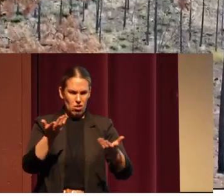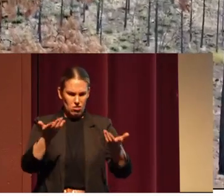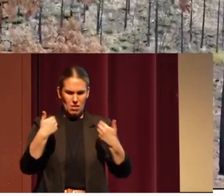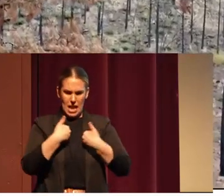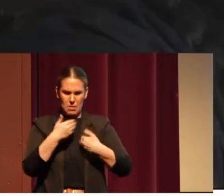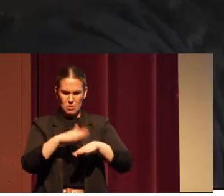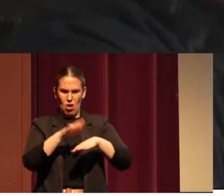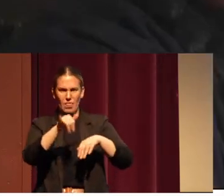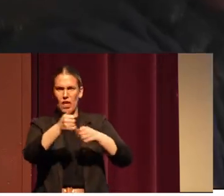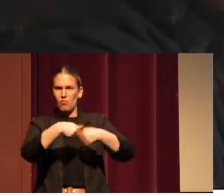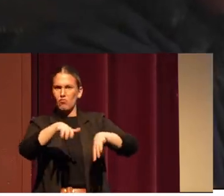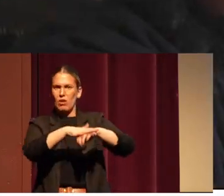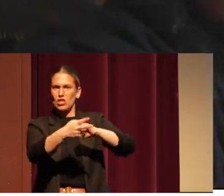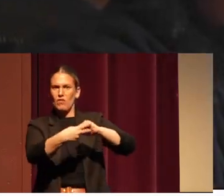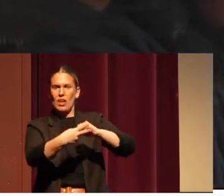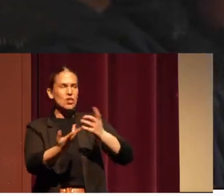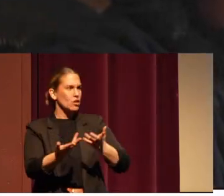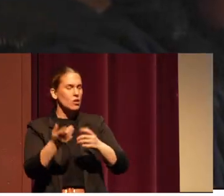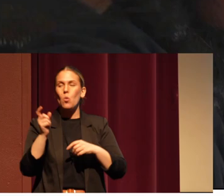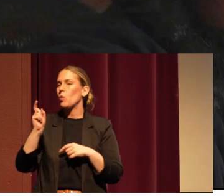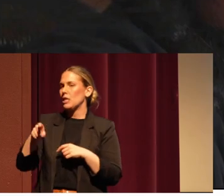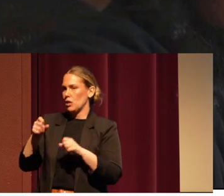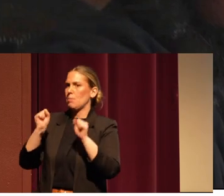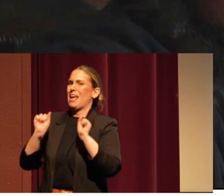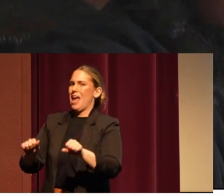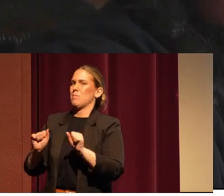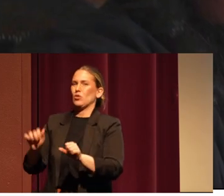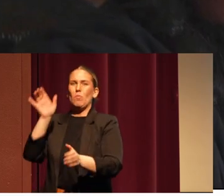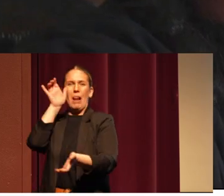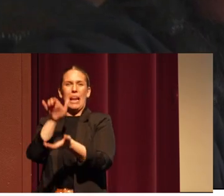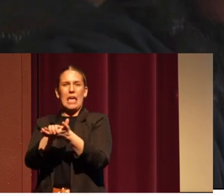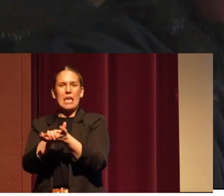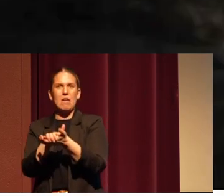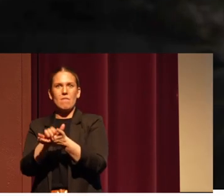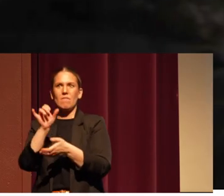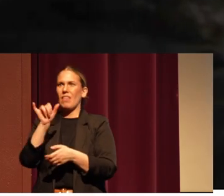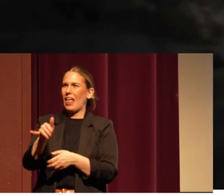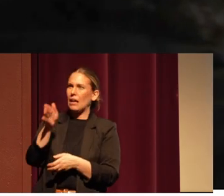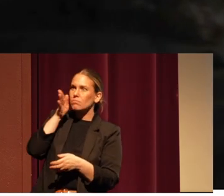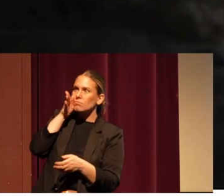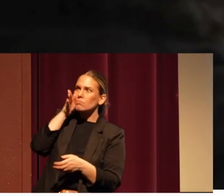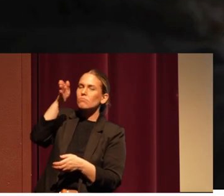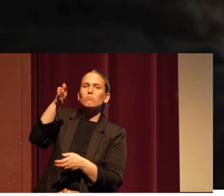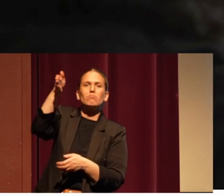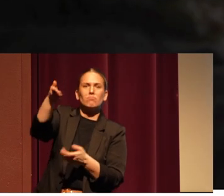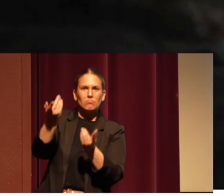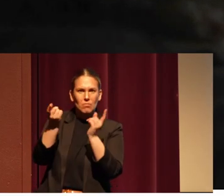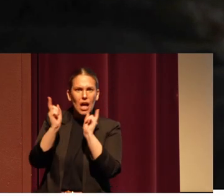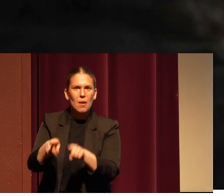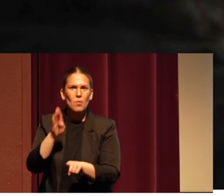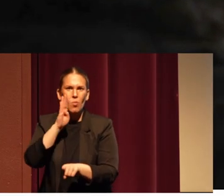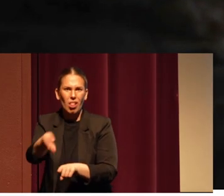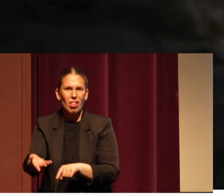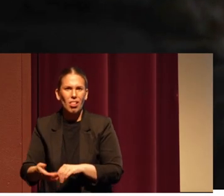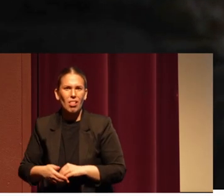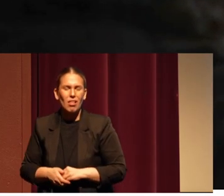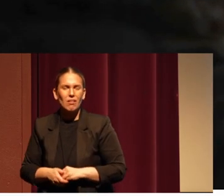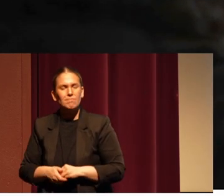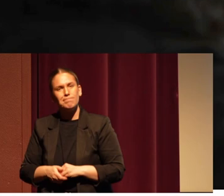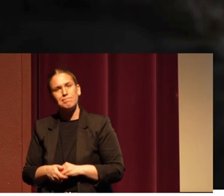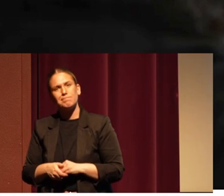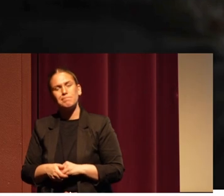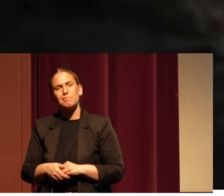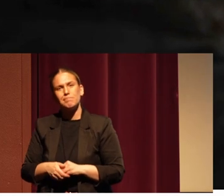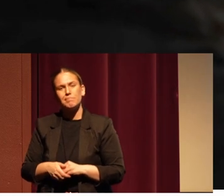We need to have these radical beliefs that there are better days forward for us. We